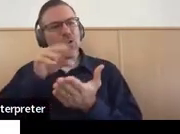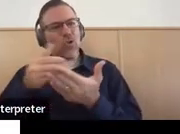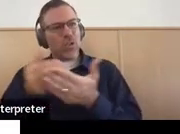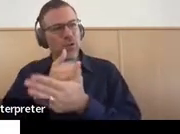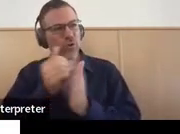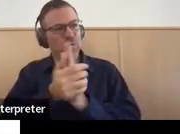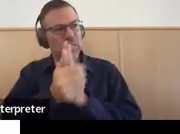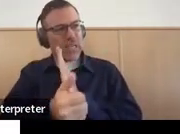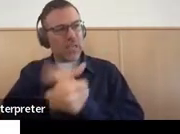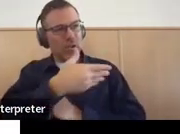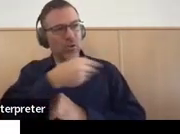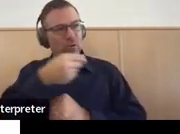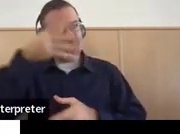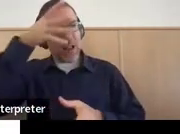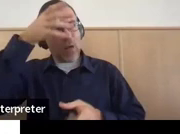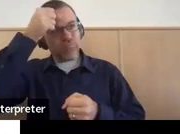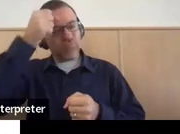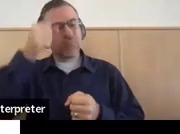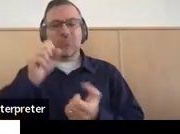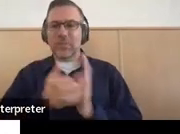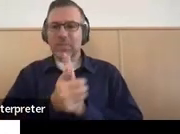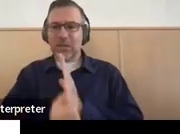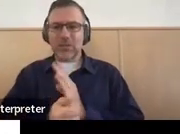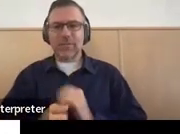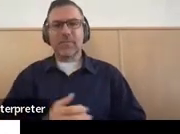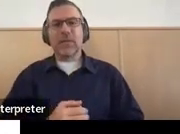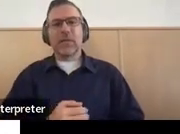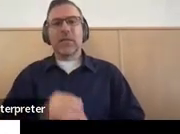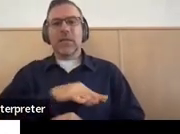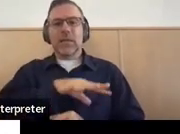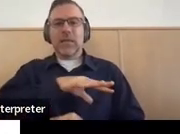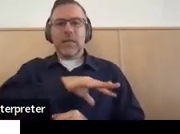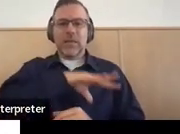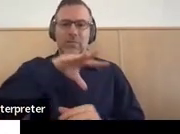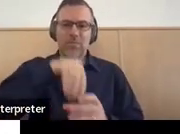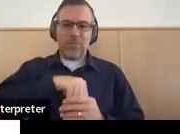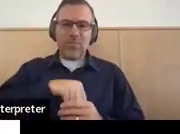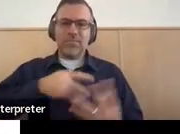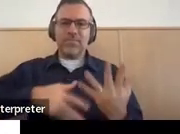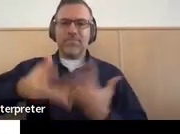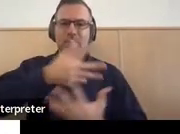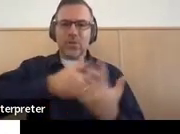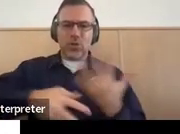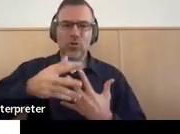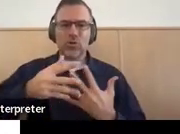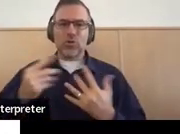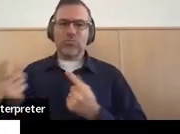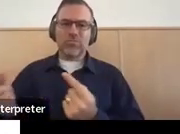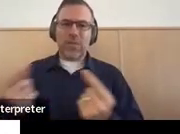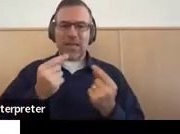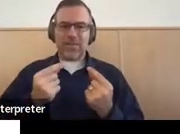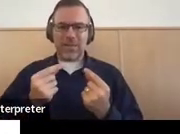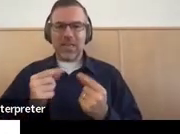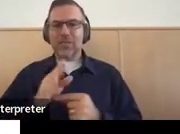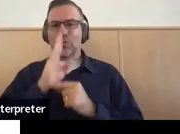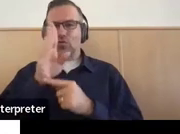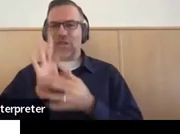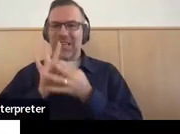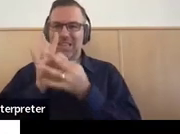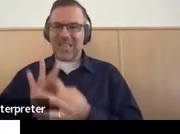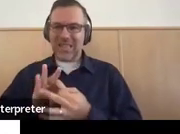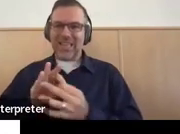employment, educational, social and community inclusion activities that are directly linked to their